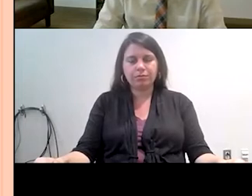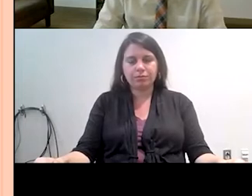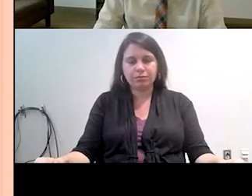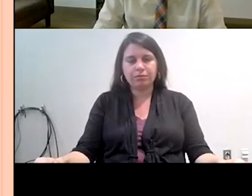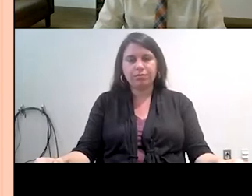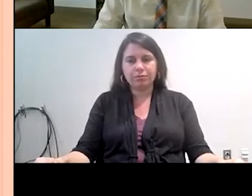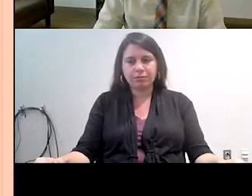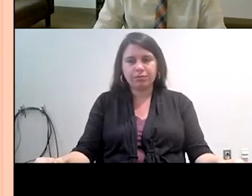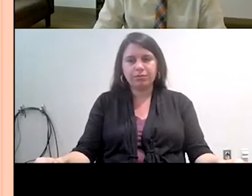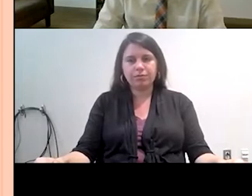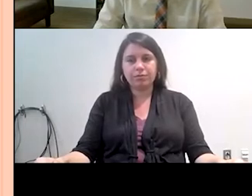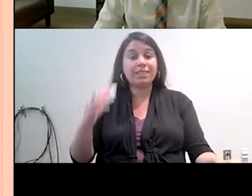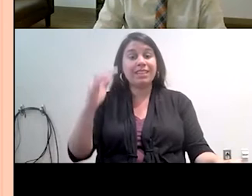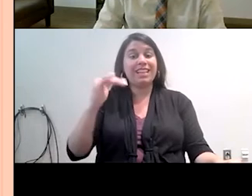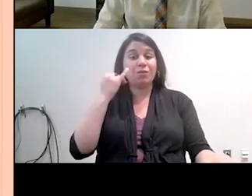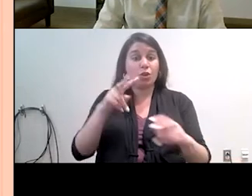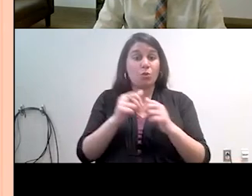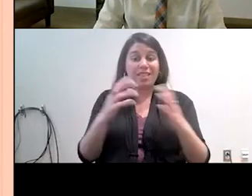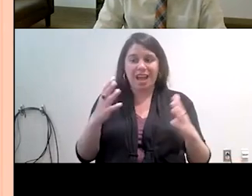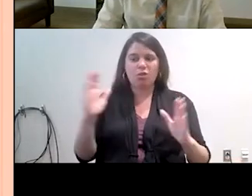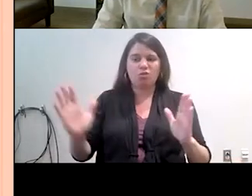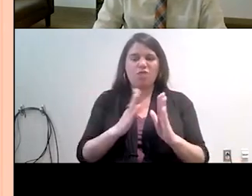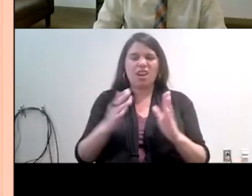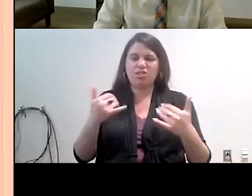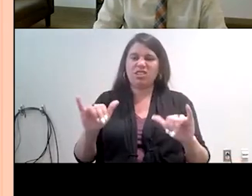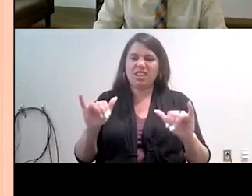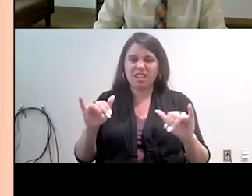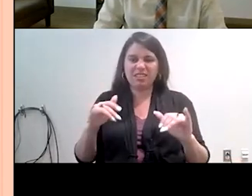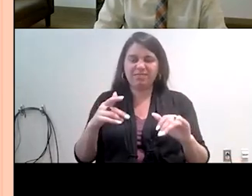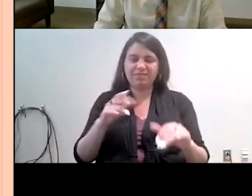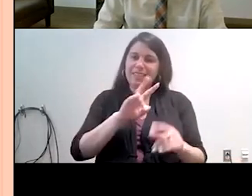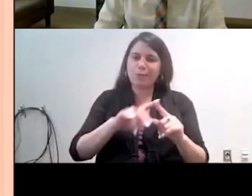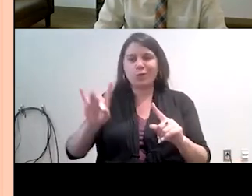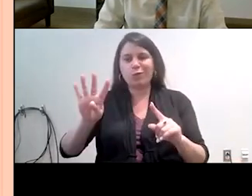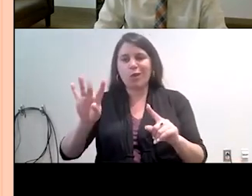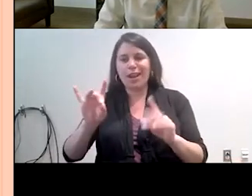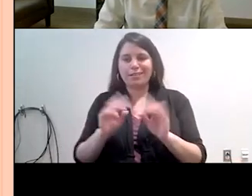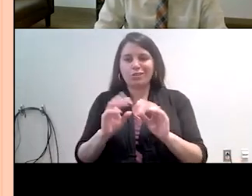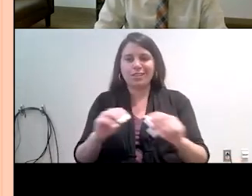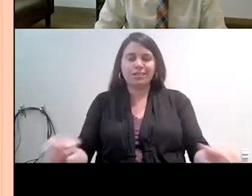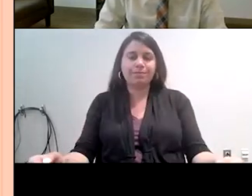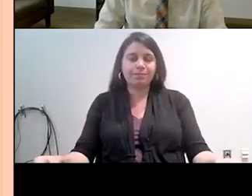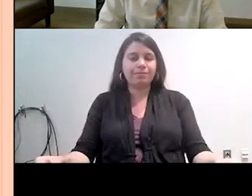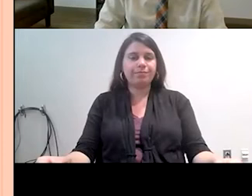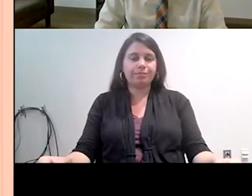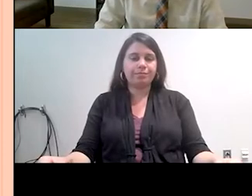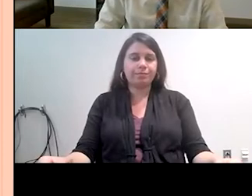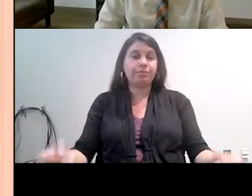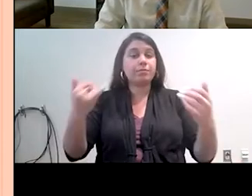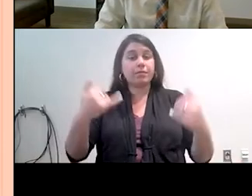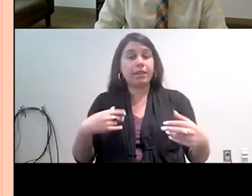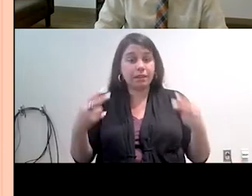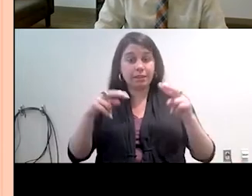but still the range is still quite large. And so when we look at, again, we're not, we weren't powered, but when we look at to see if